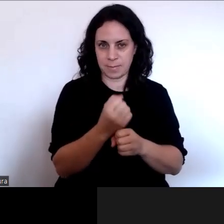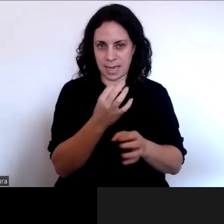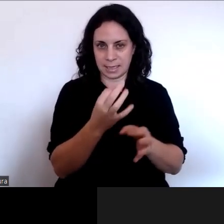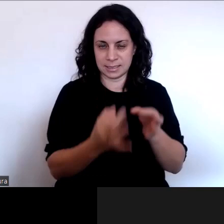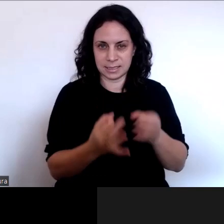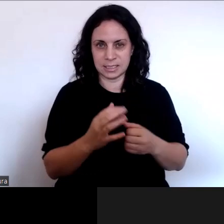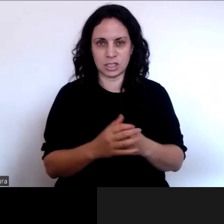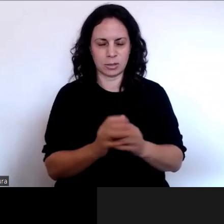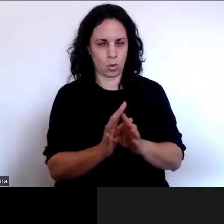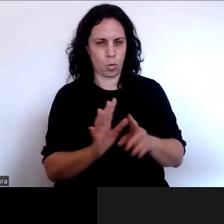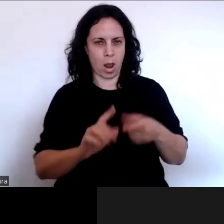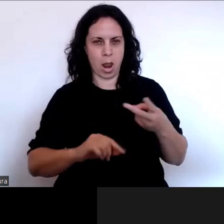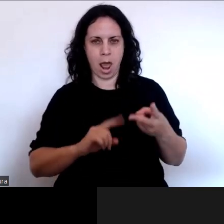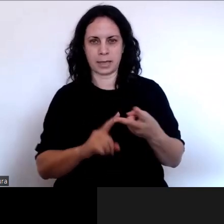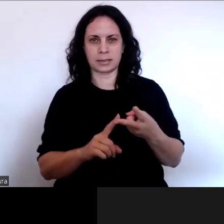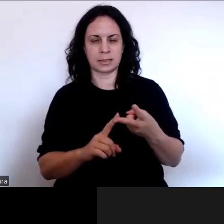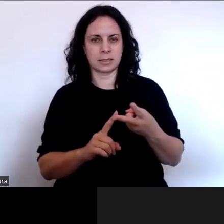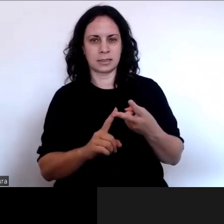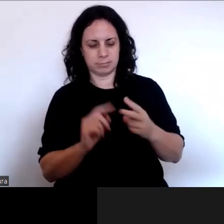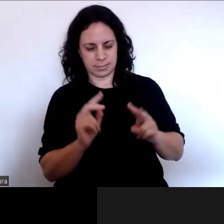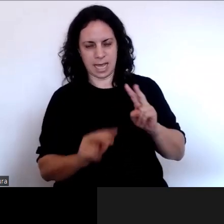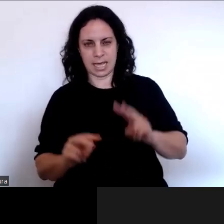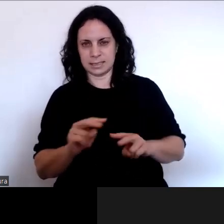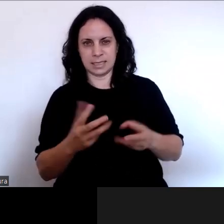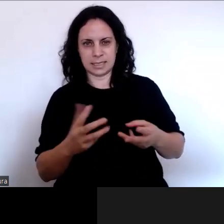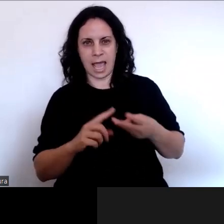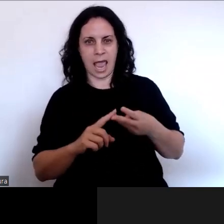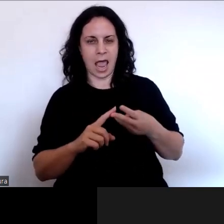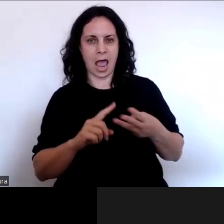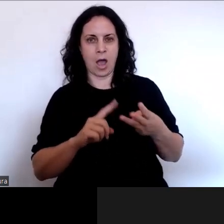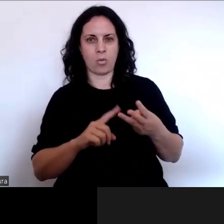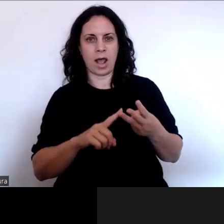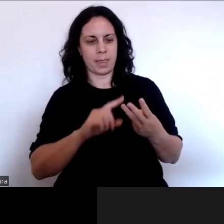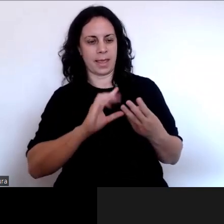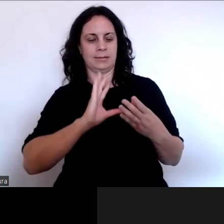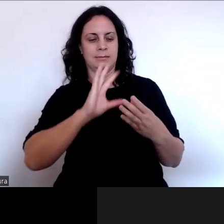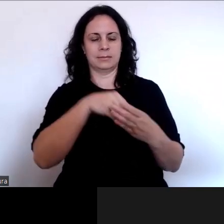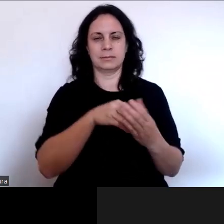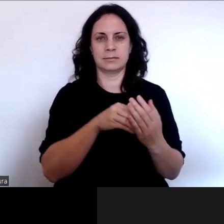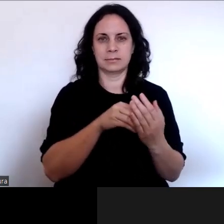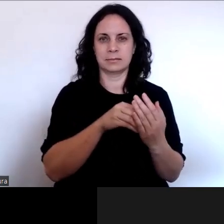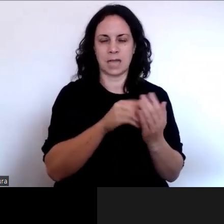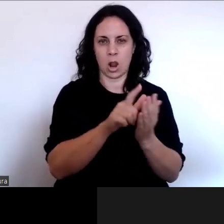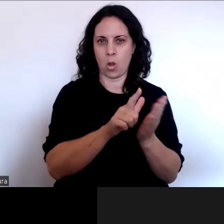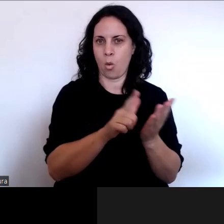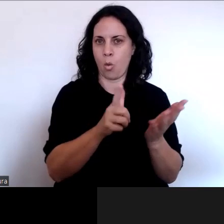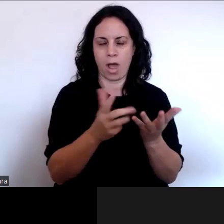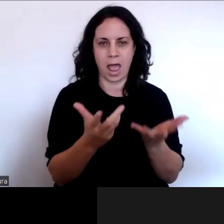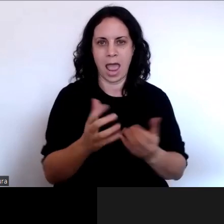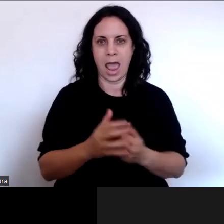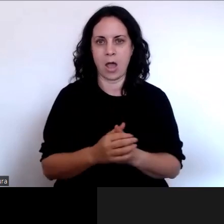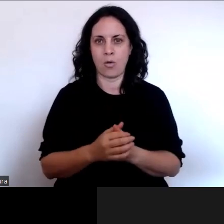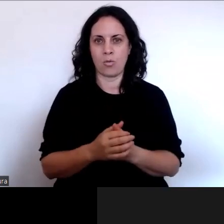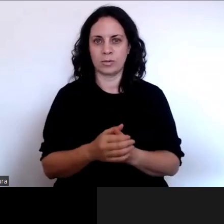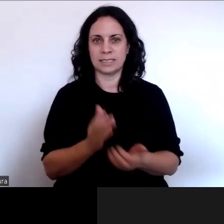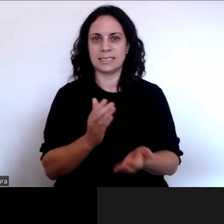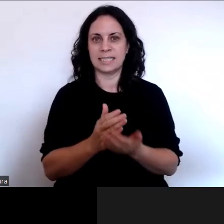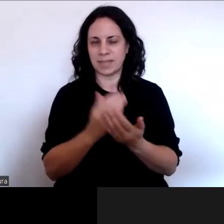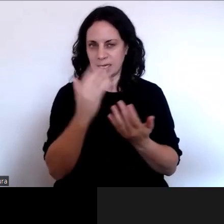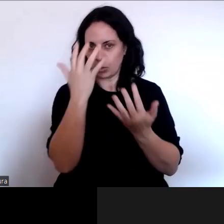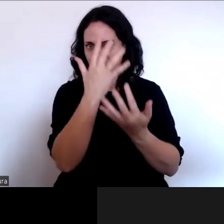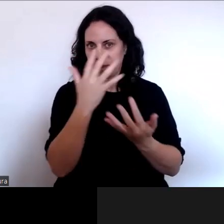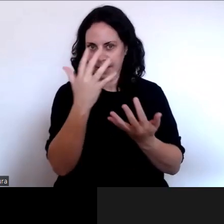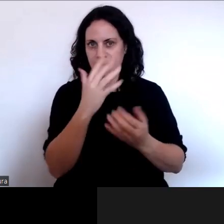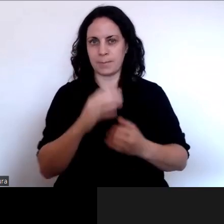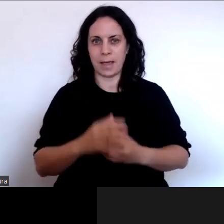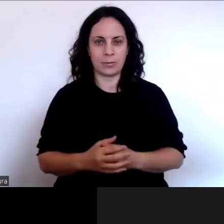How should it be assessed? And what role should it play in the law? So all of those questions are very definitely front of mind for us. Thank you for the question.